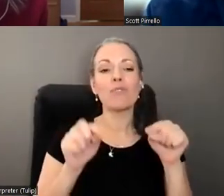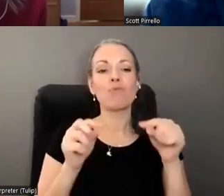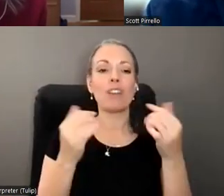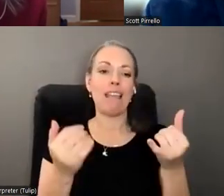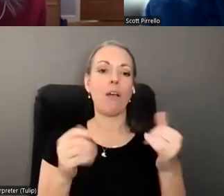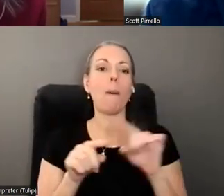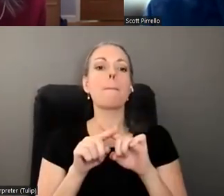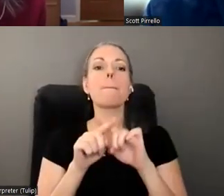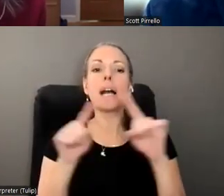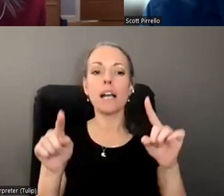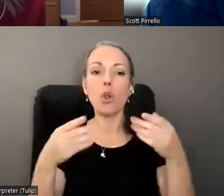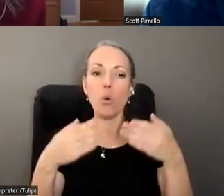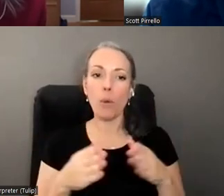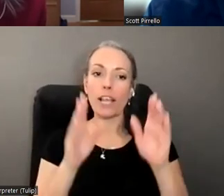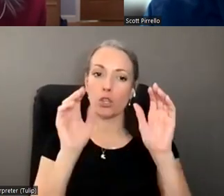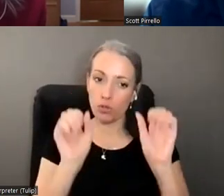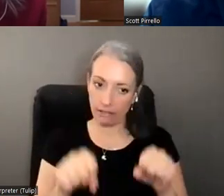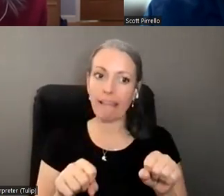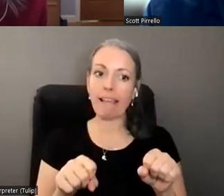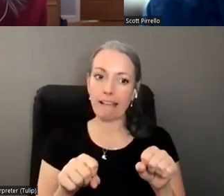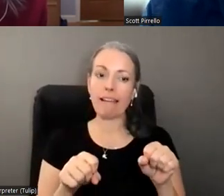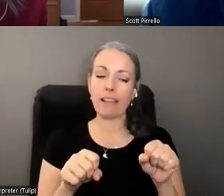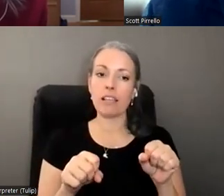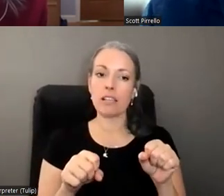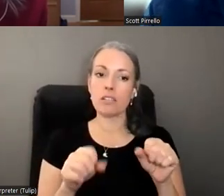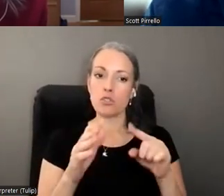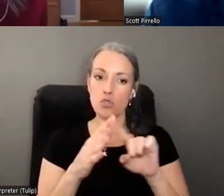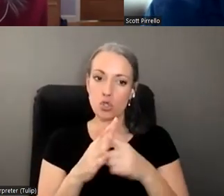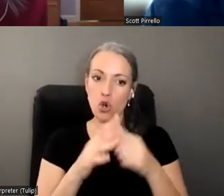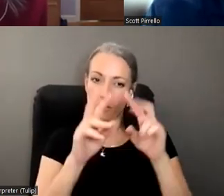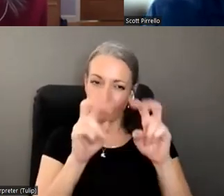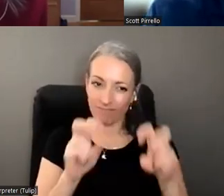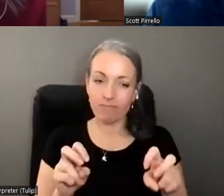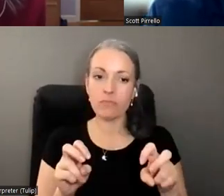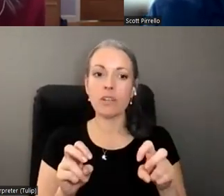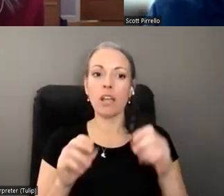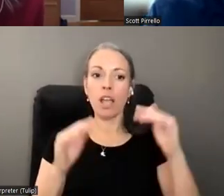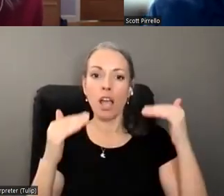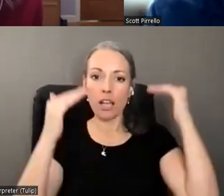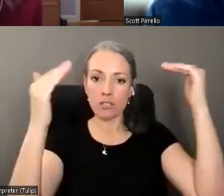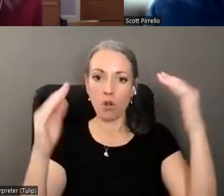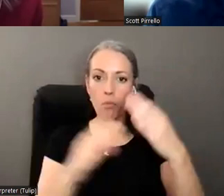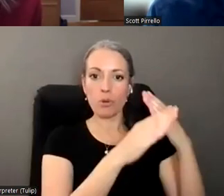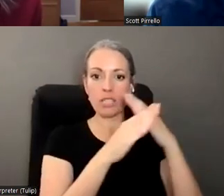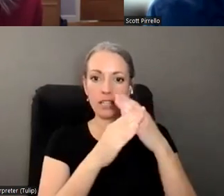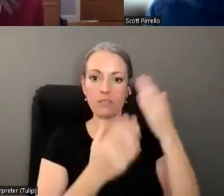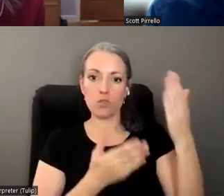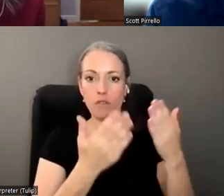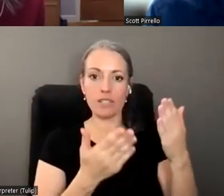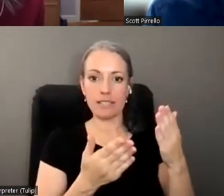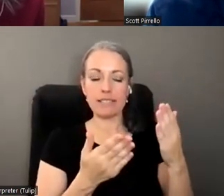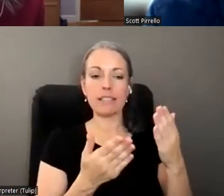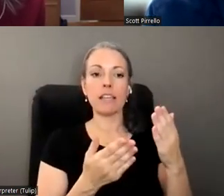a way that you can get these investigations going is adult protective services in California can go to a financial